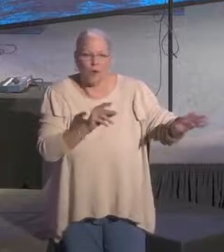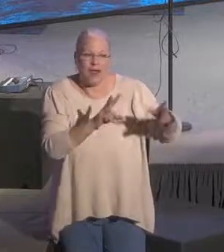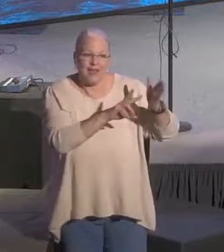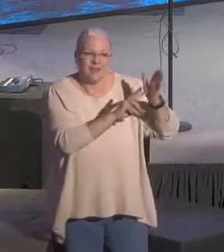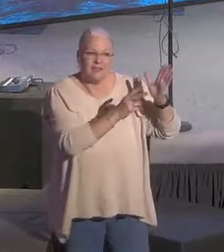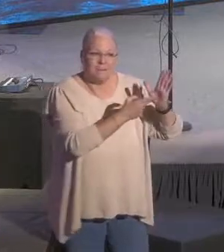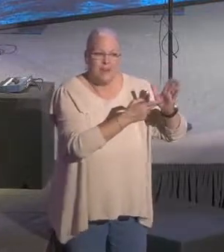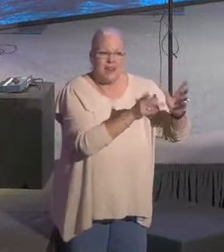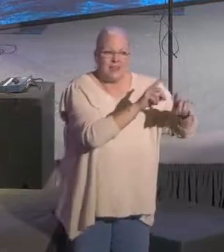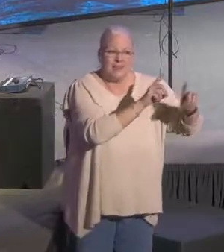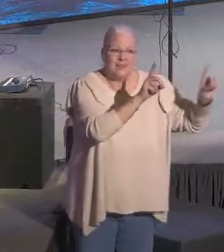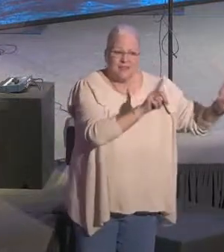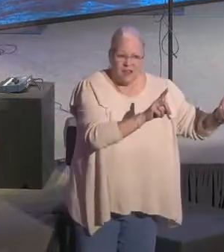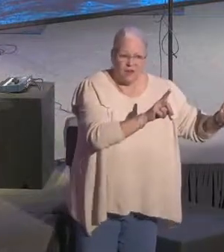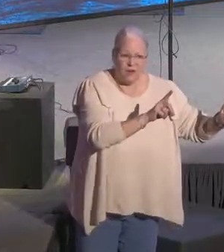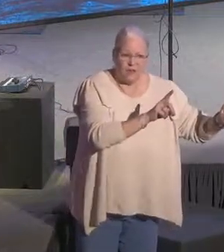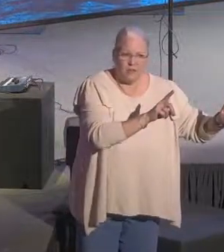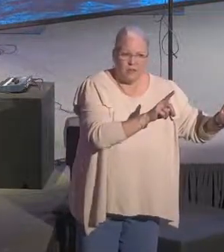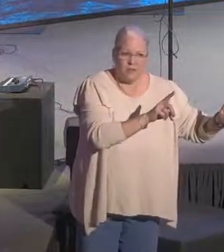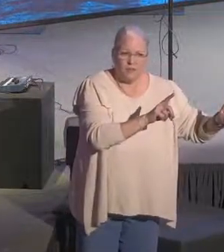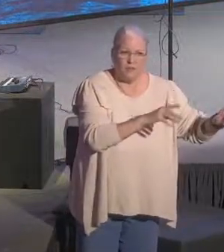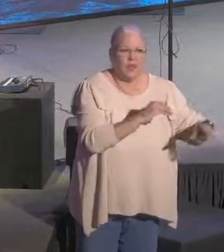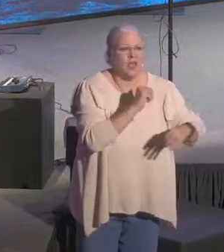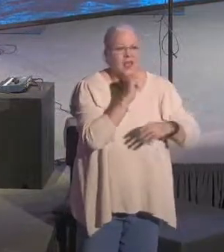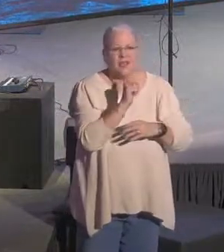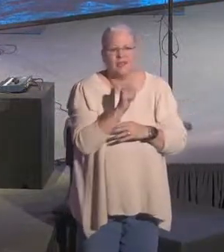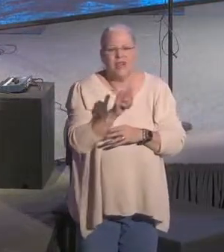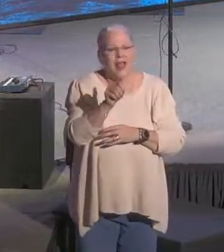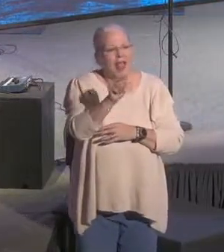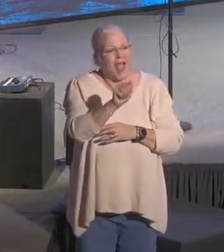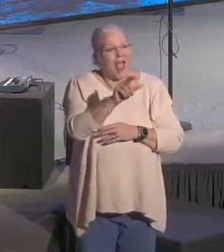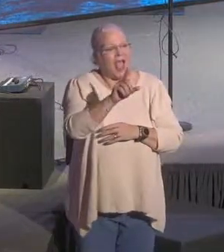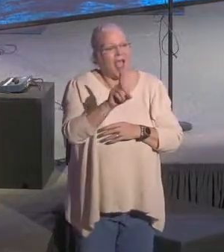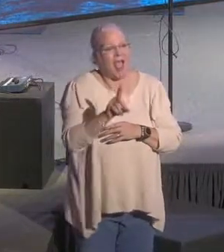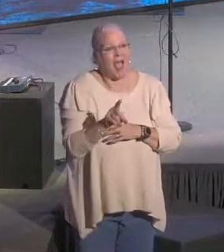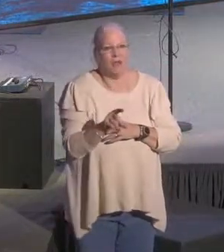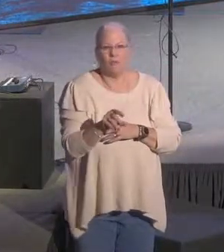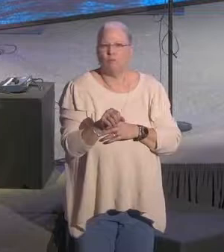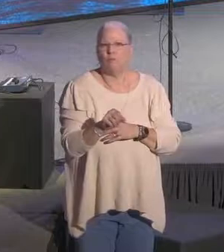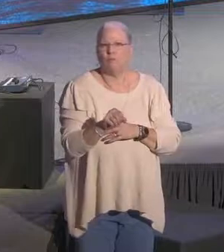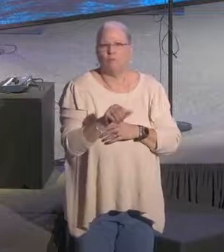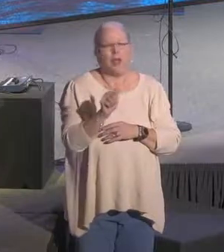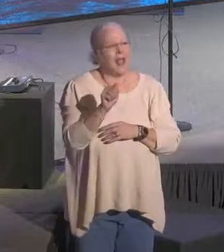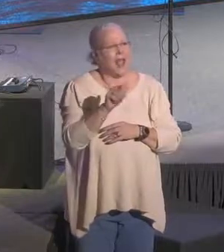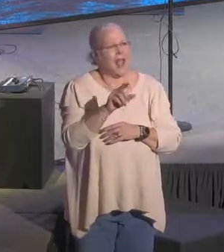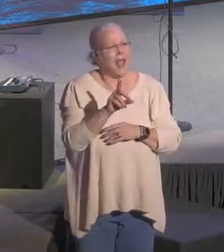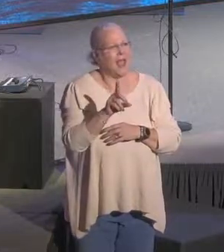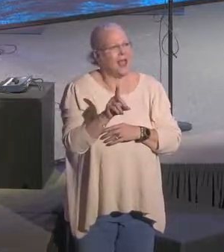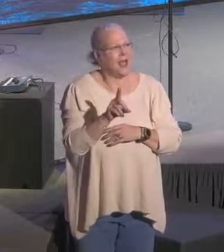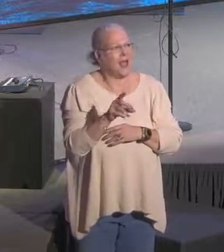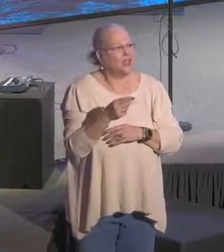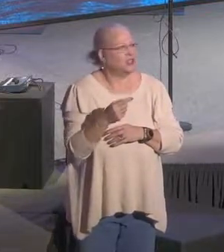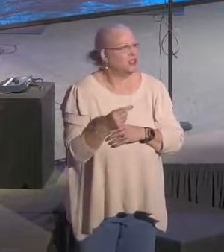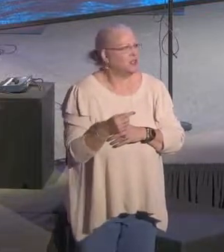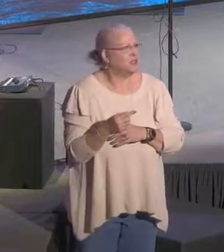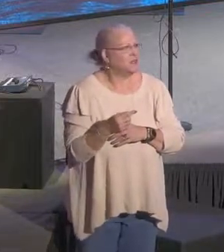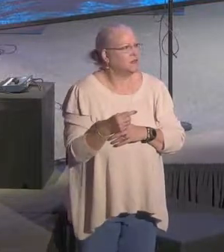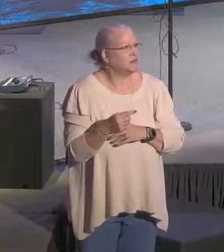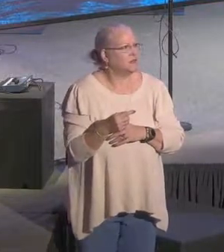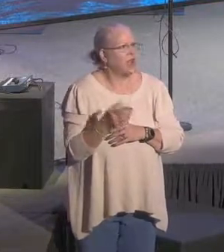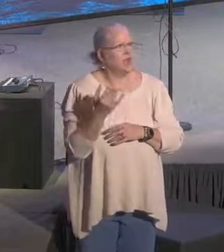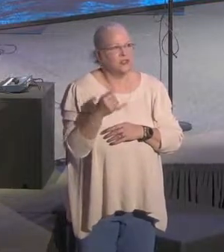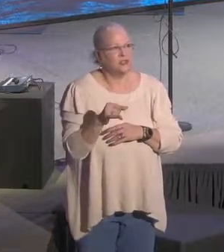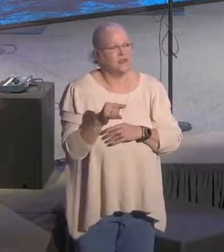You know, this word Catholic here is not a noun like the Byzantine Catholic or the Roman Catholic. This word Catholic here is actually an adjective